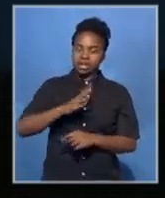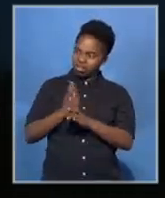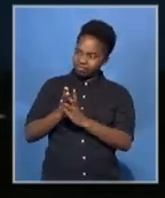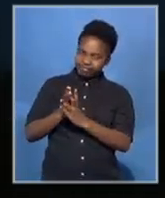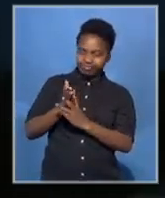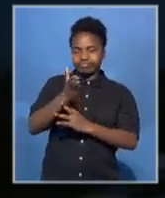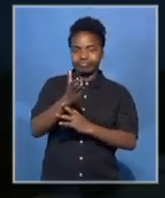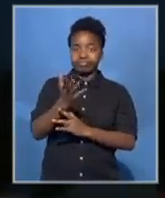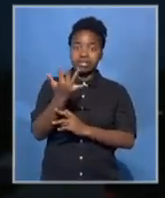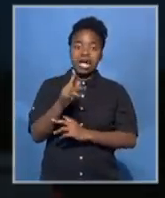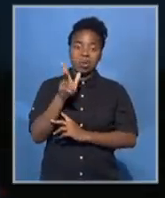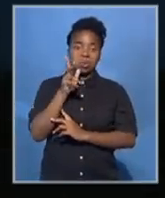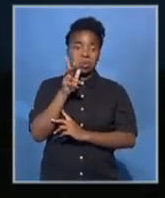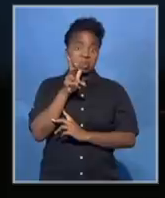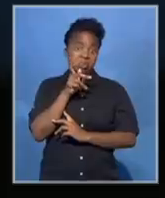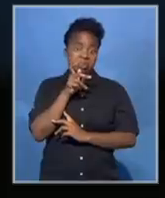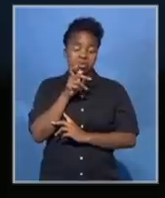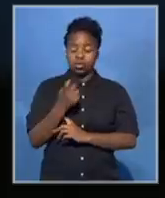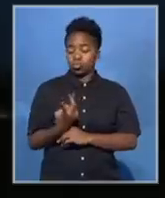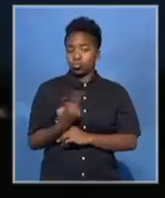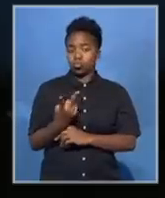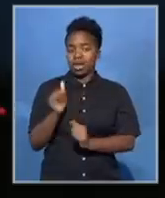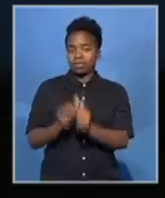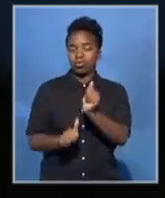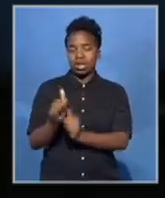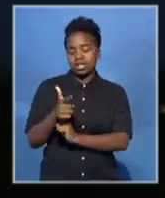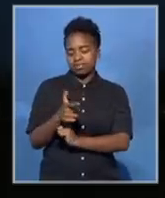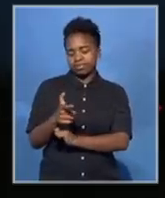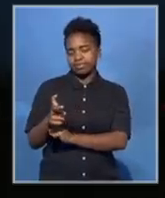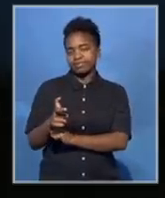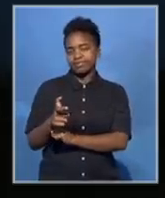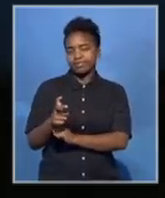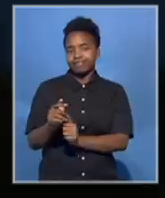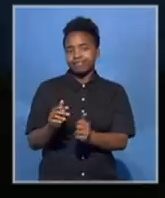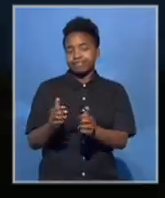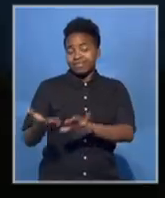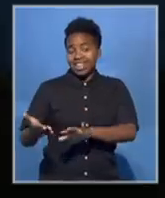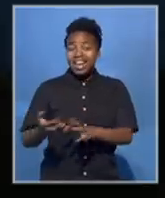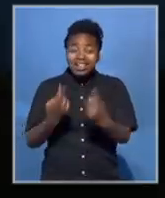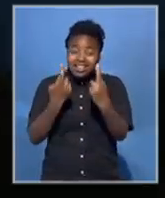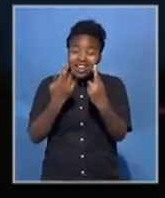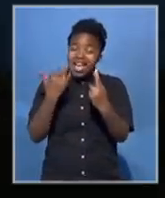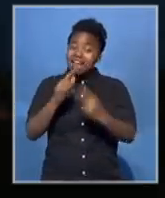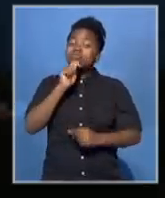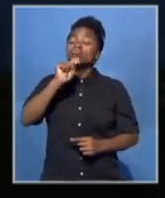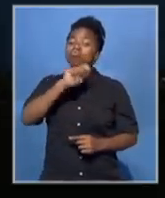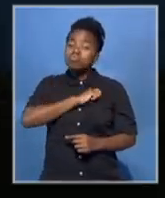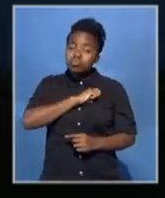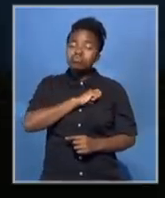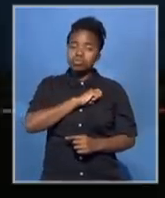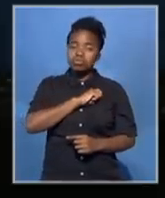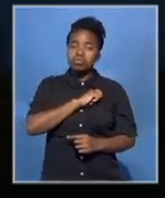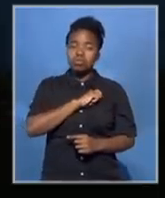and now we're hearing that the two brothers, the Kouachi brothers, have been neutralised. And hopefully, if it's true, that this